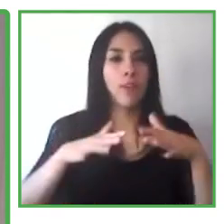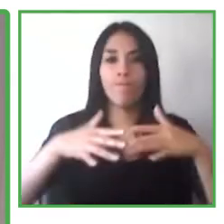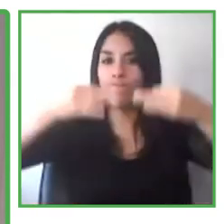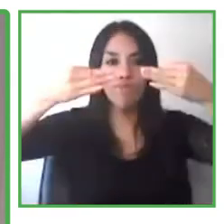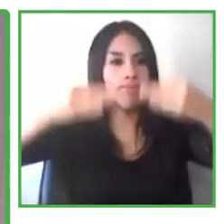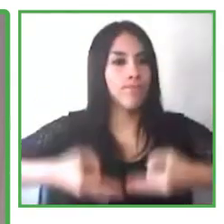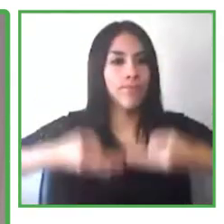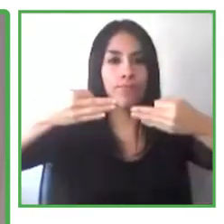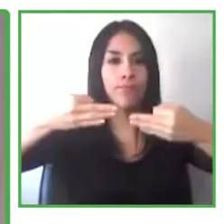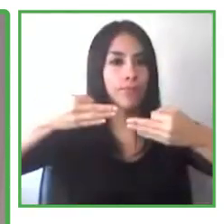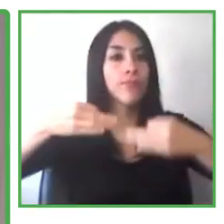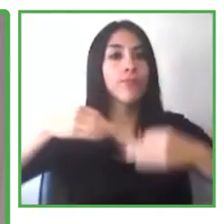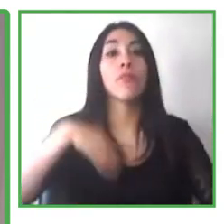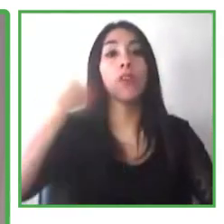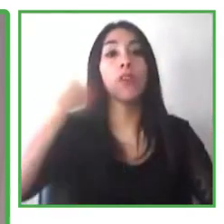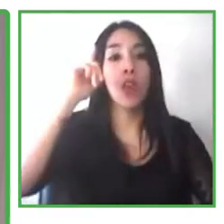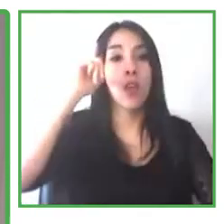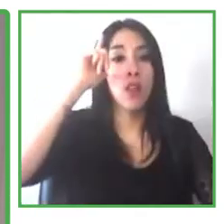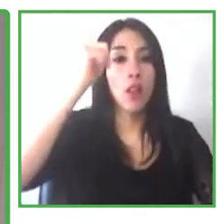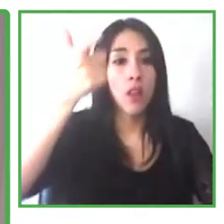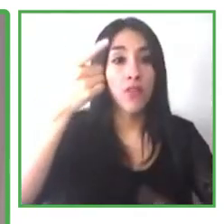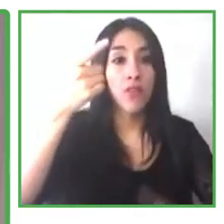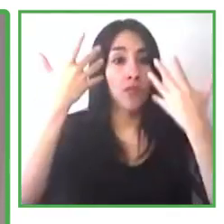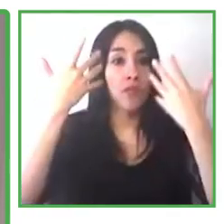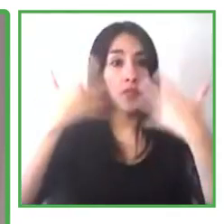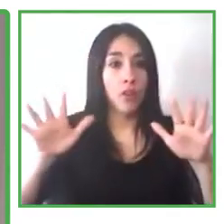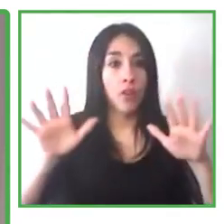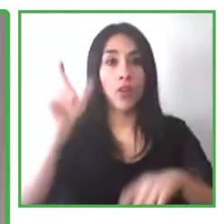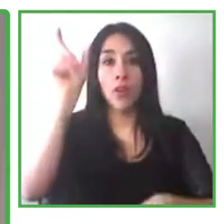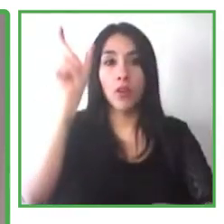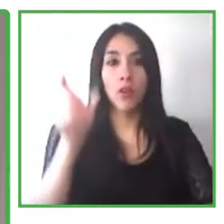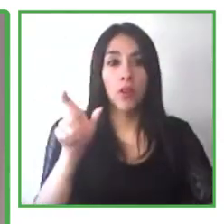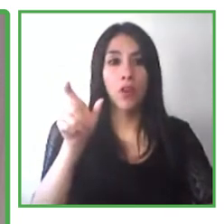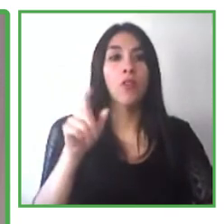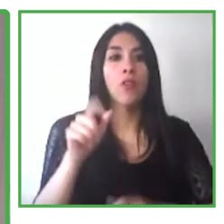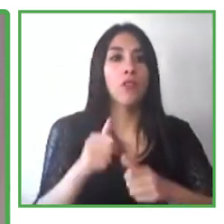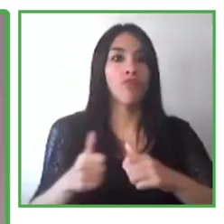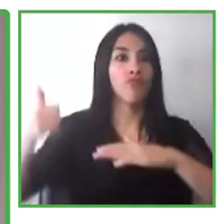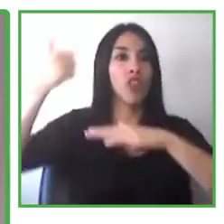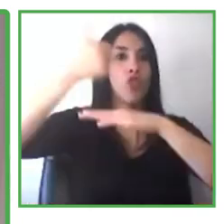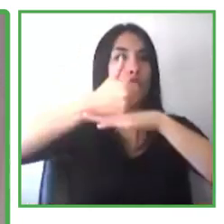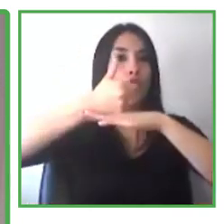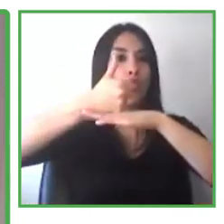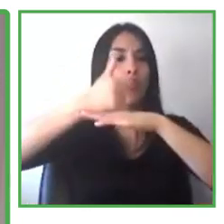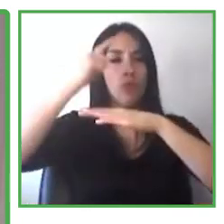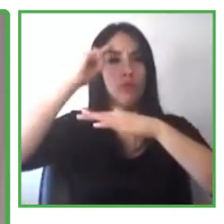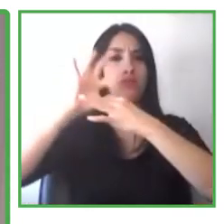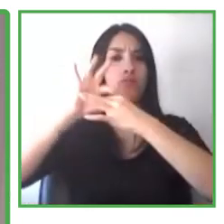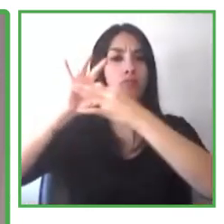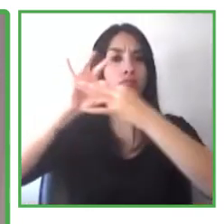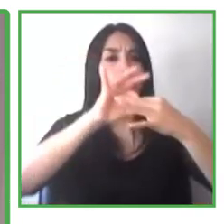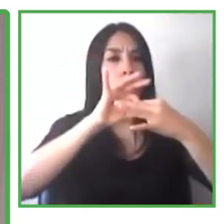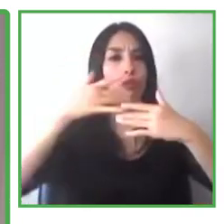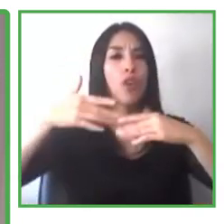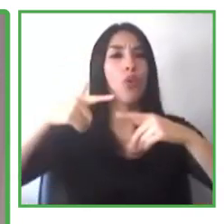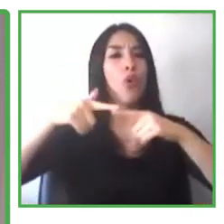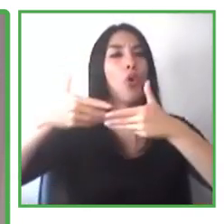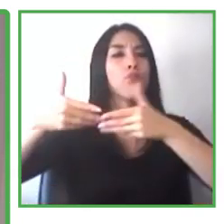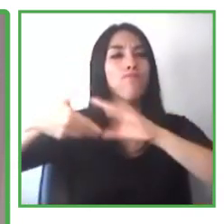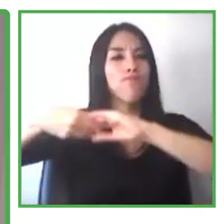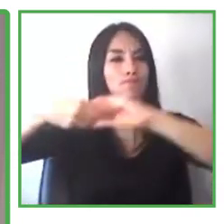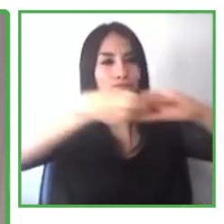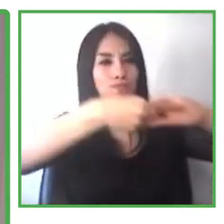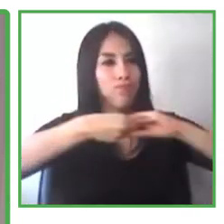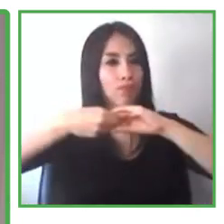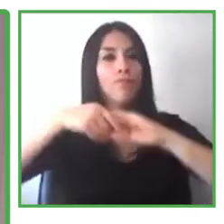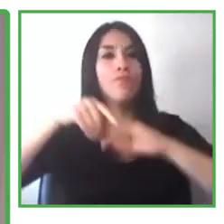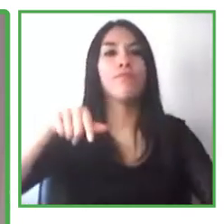partnerships. But she does a lot more than that. I've worked with Jessica on a number of different things over the years and just found her to be a delight to work with and